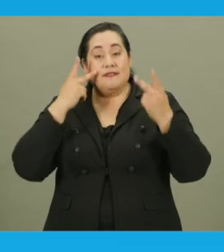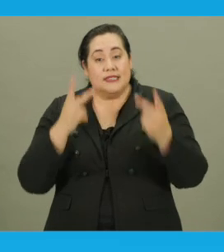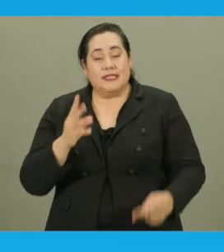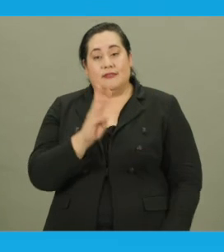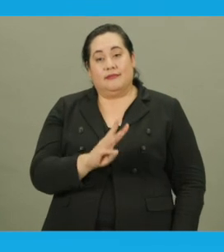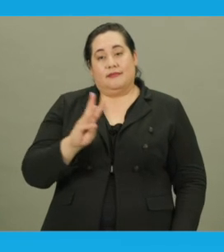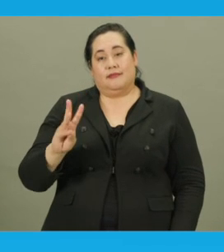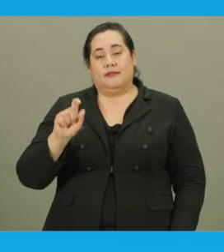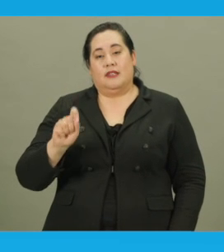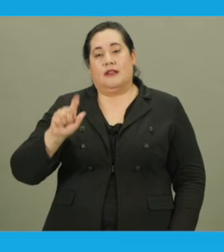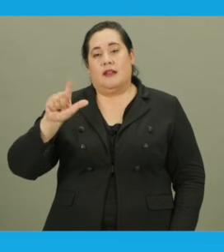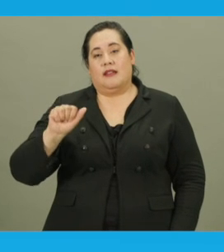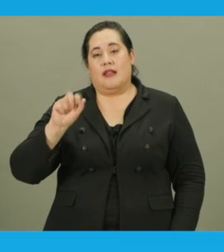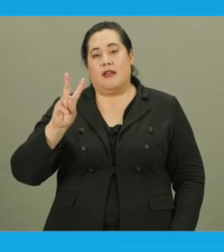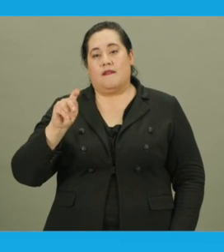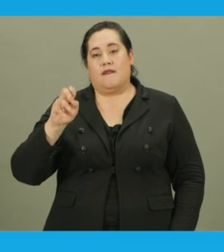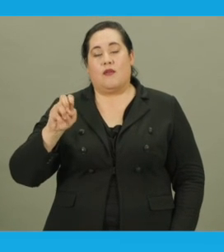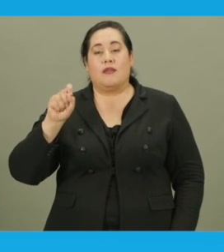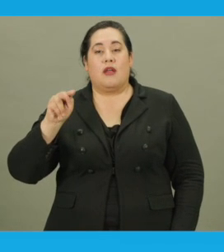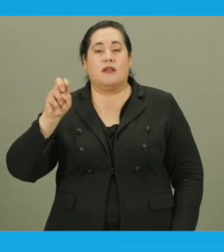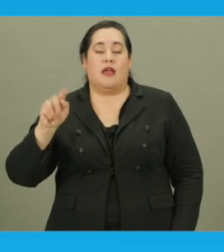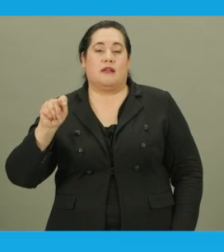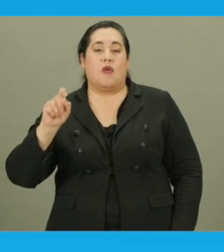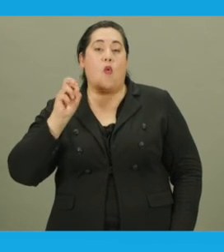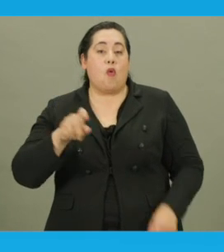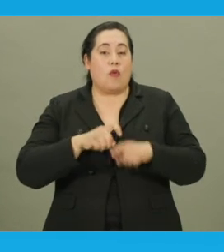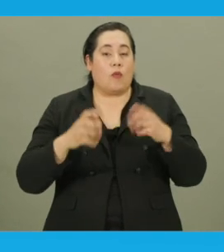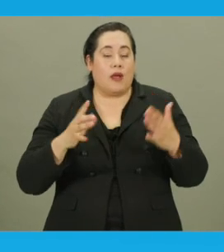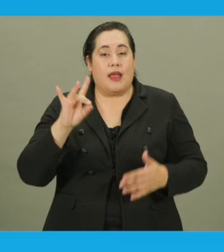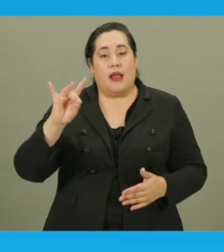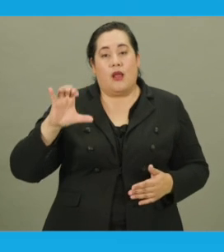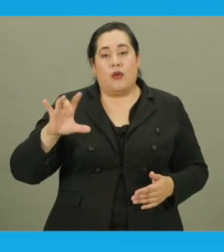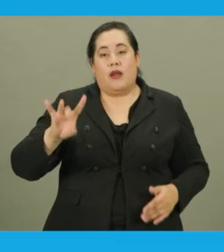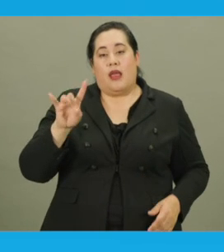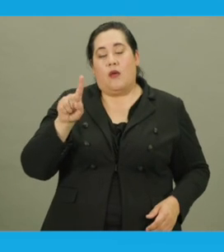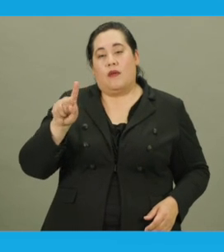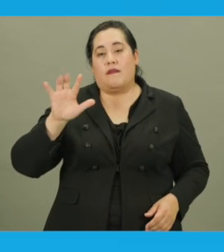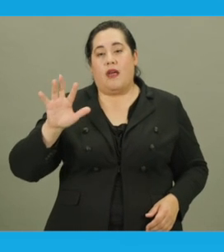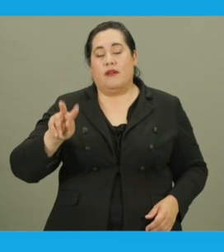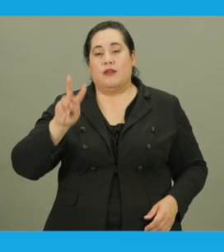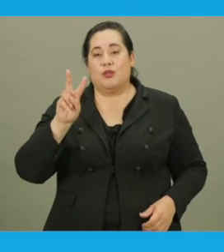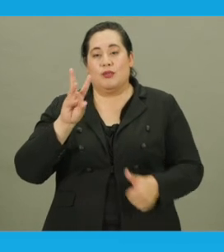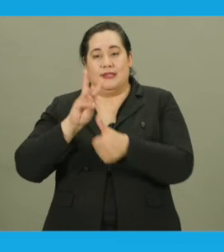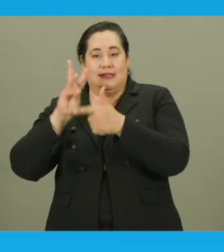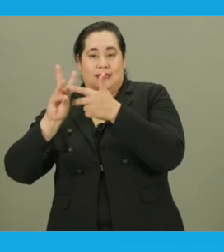Visit www.lavote.net or call 1-800-815